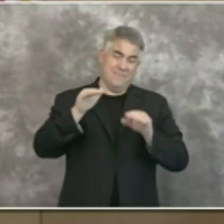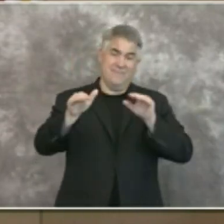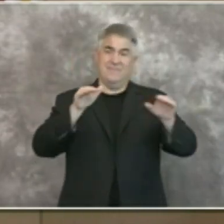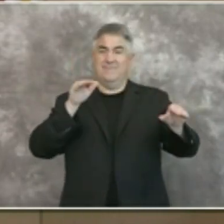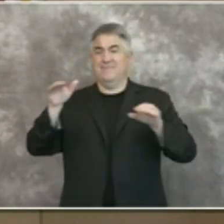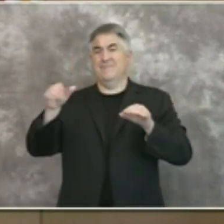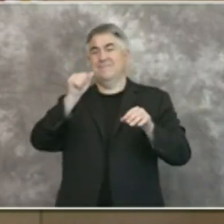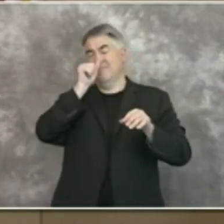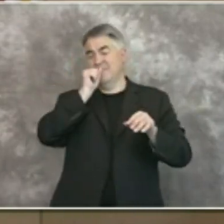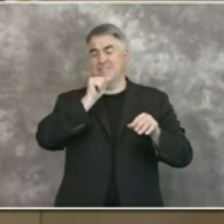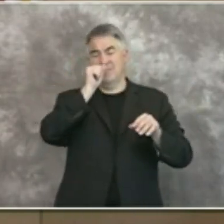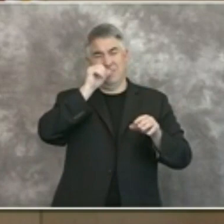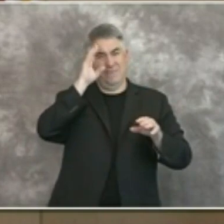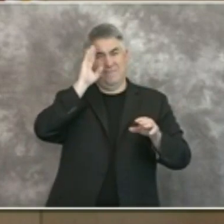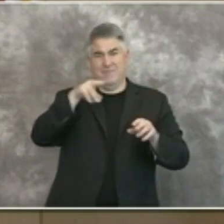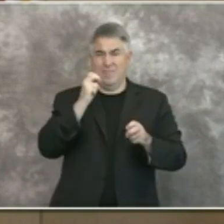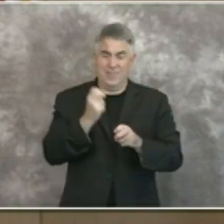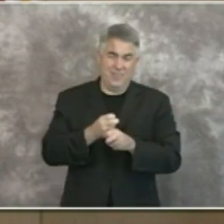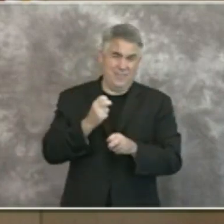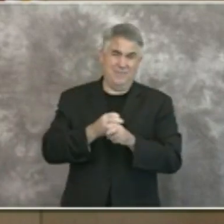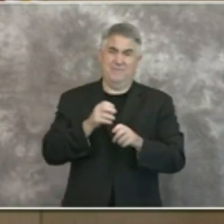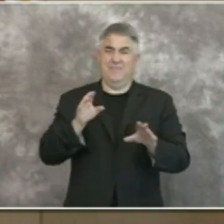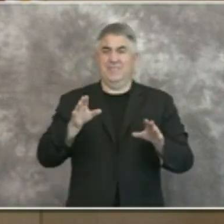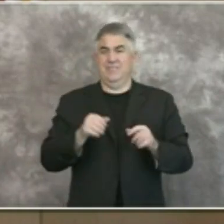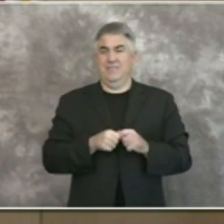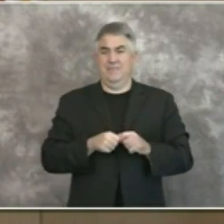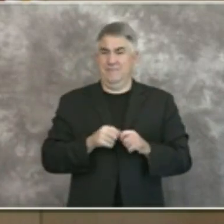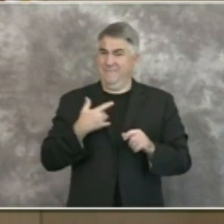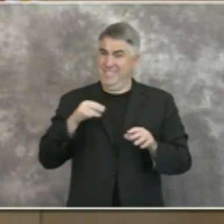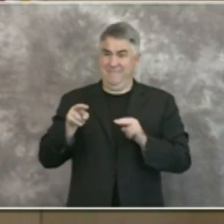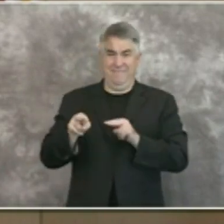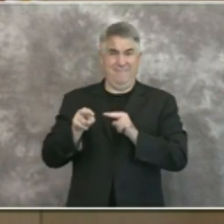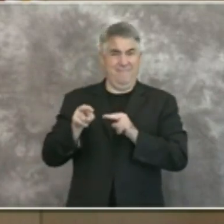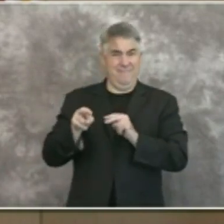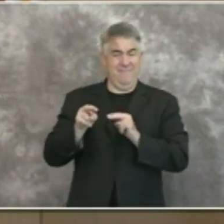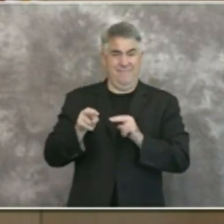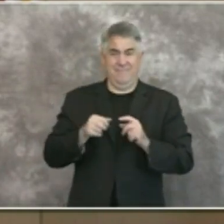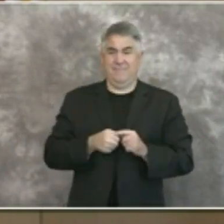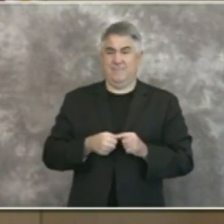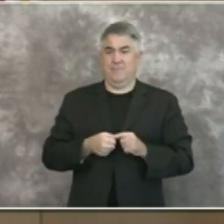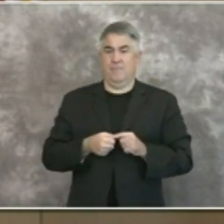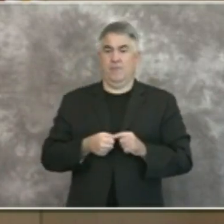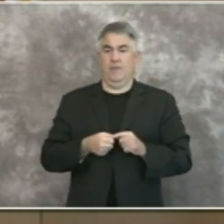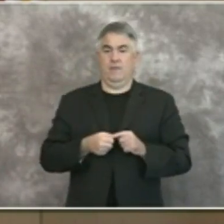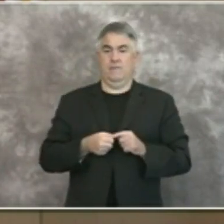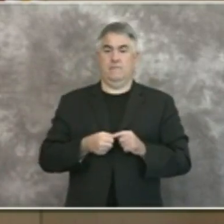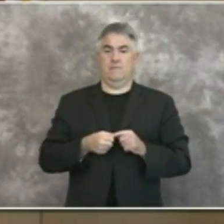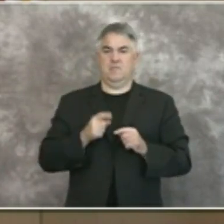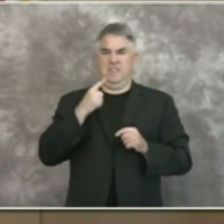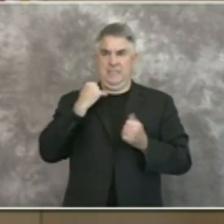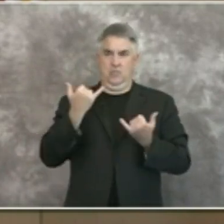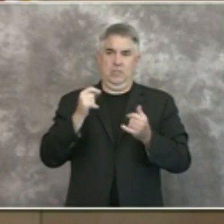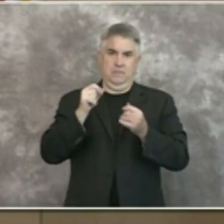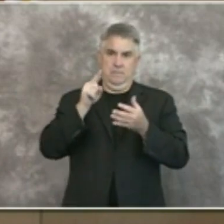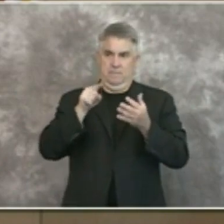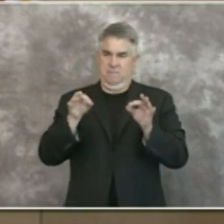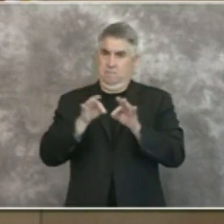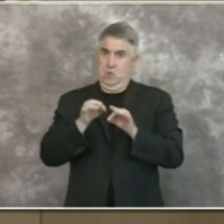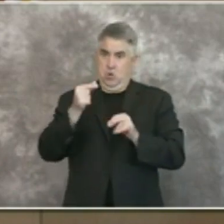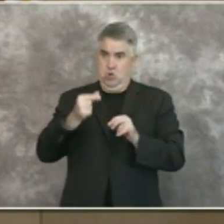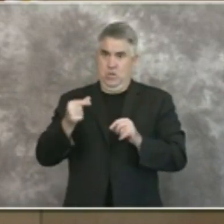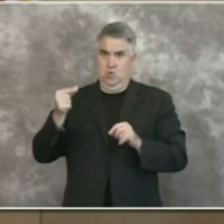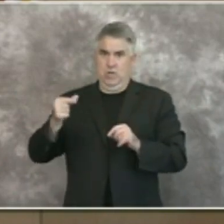to monitor uh aggressively these triggers that we've shared with you today now please welcome back to the podium